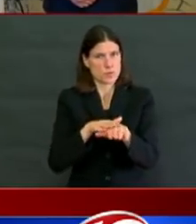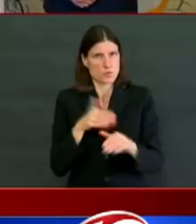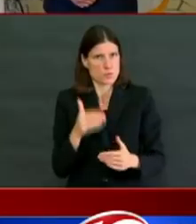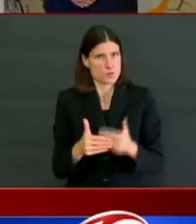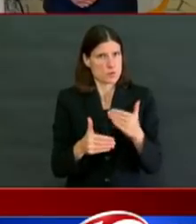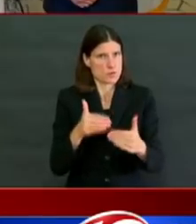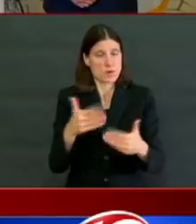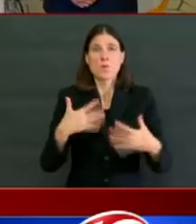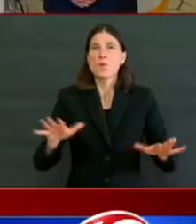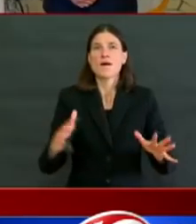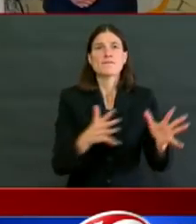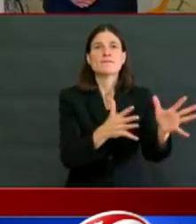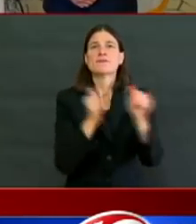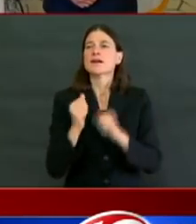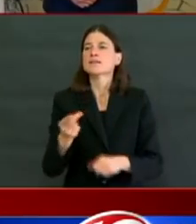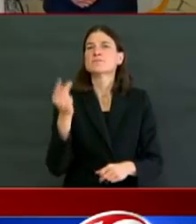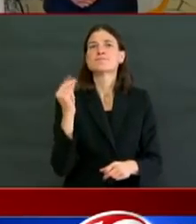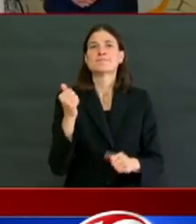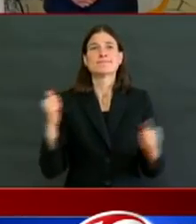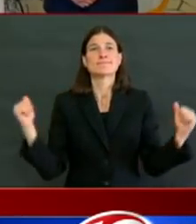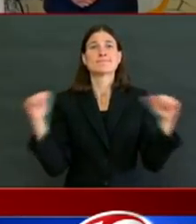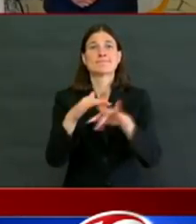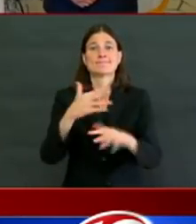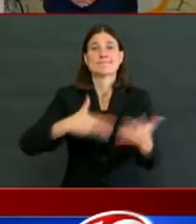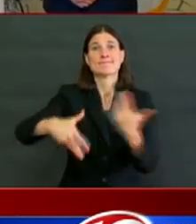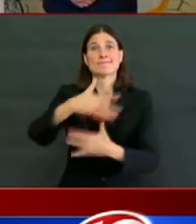out there so that we can do it safely.